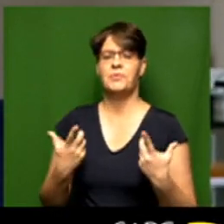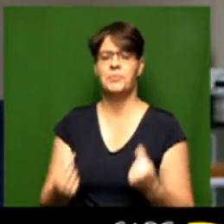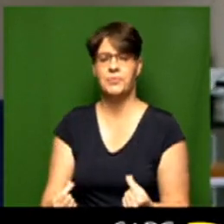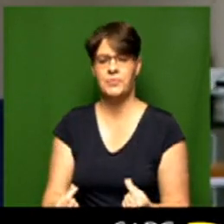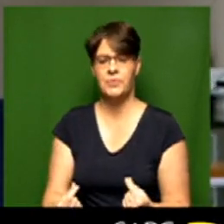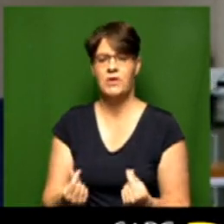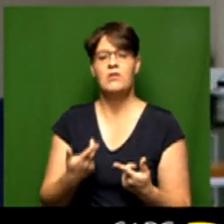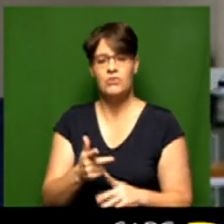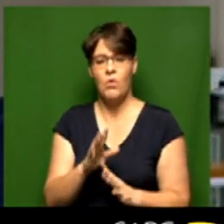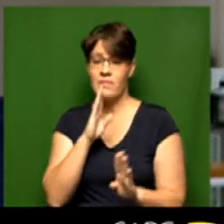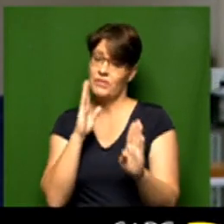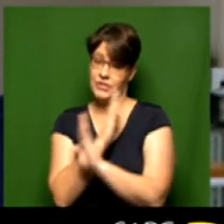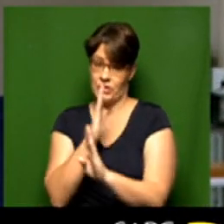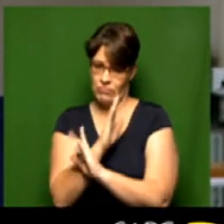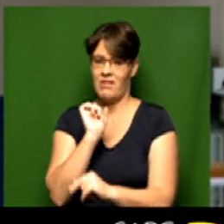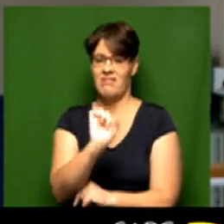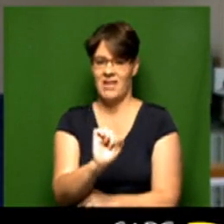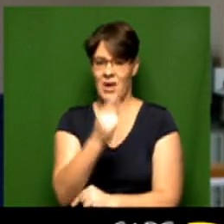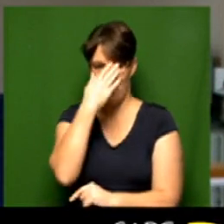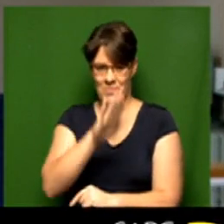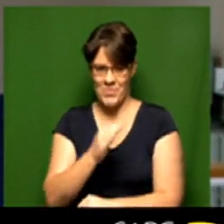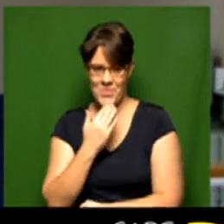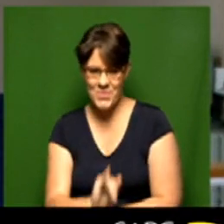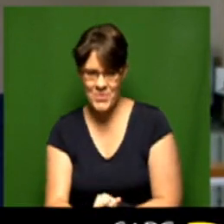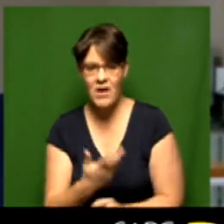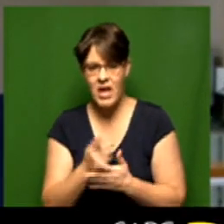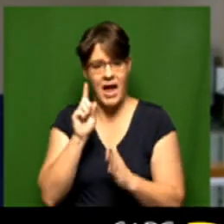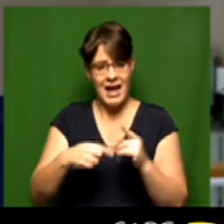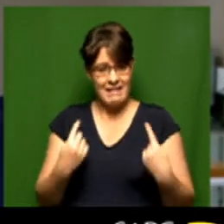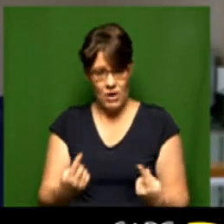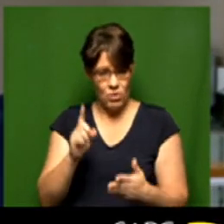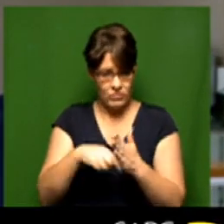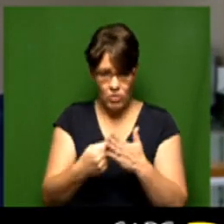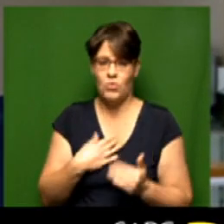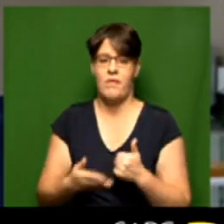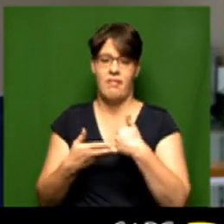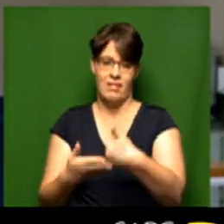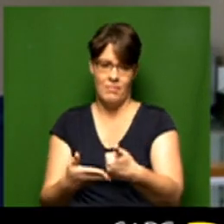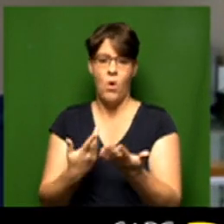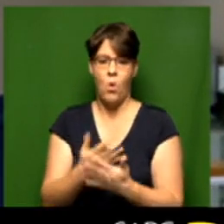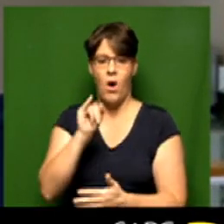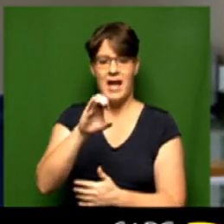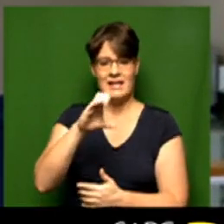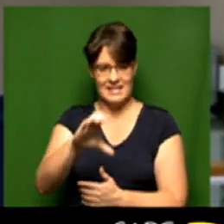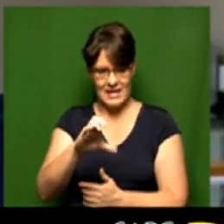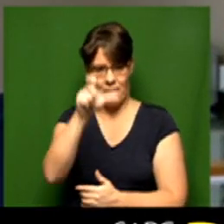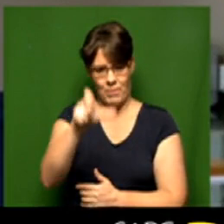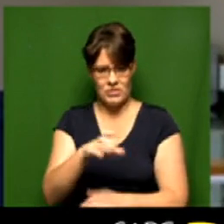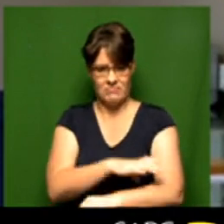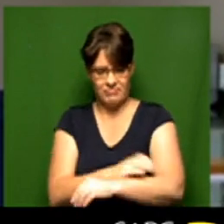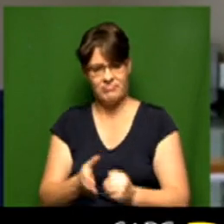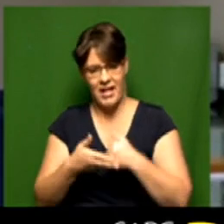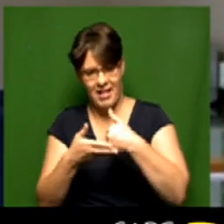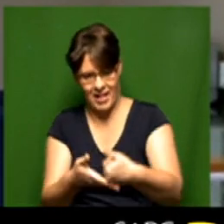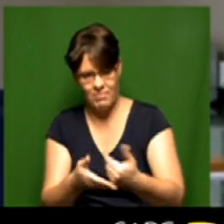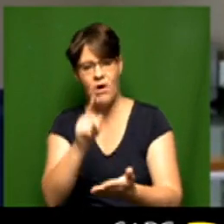they very secretive about their votes the residents and those that cannot vote we assist them or we get an IAC presiding officer to assist the